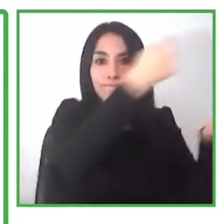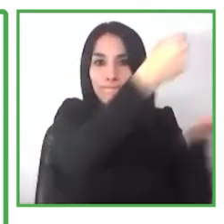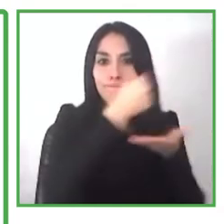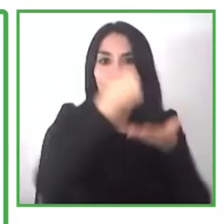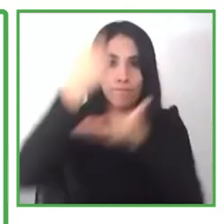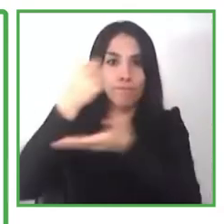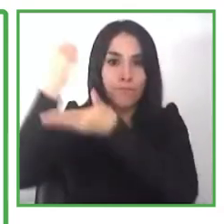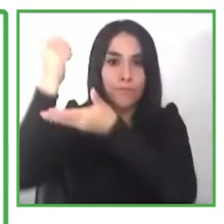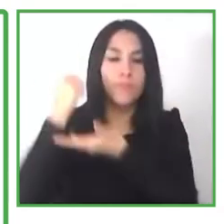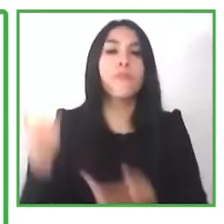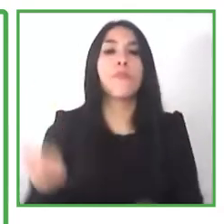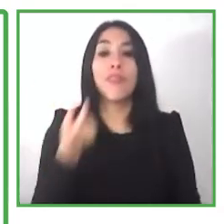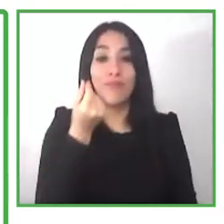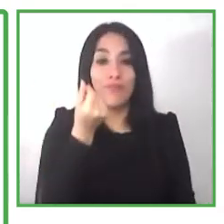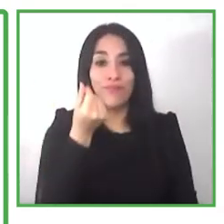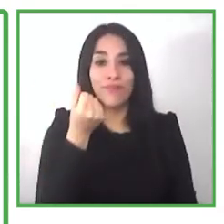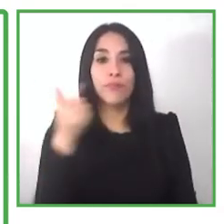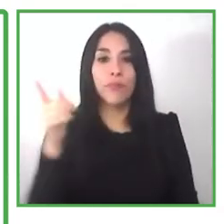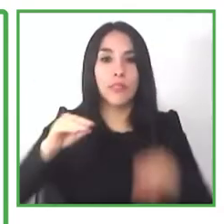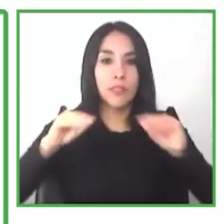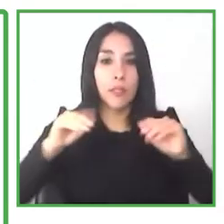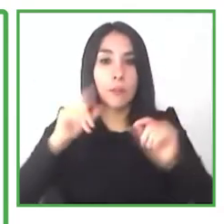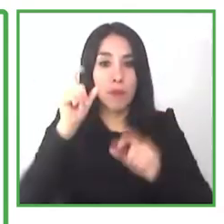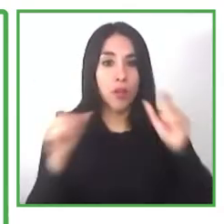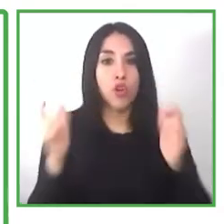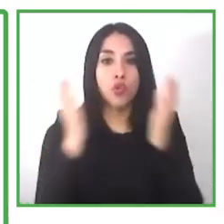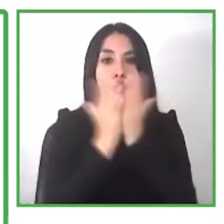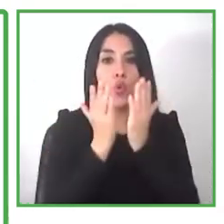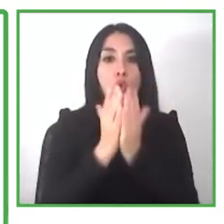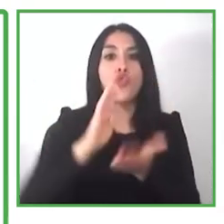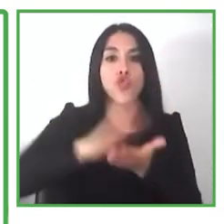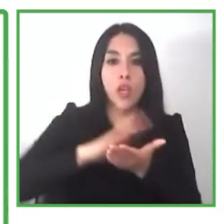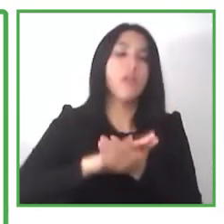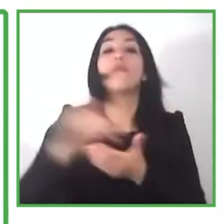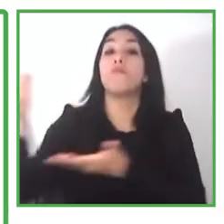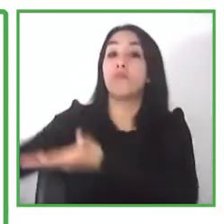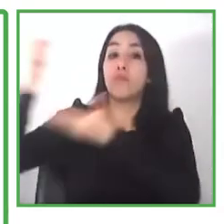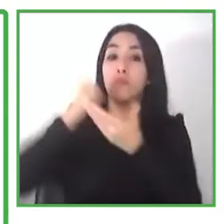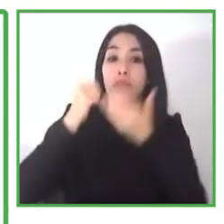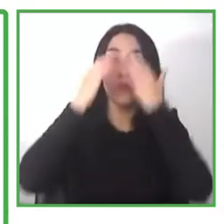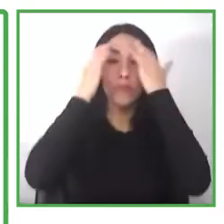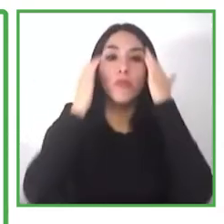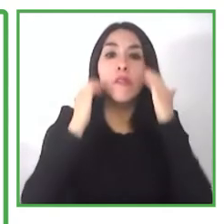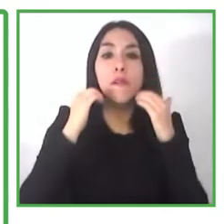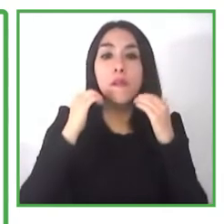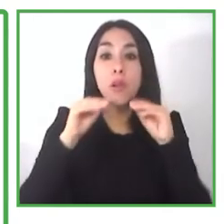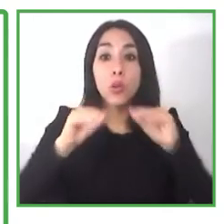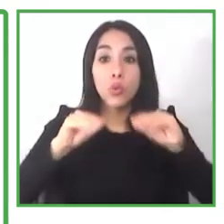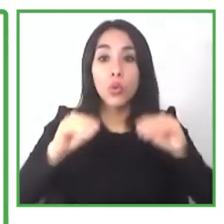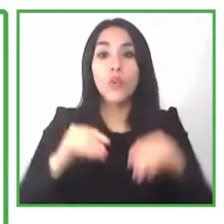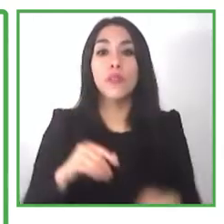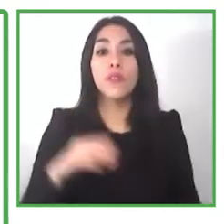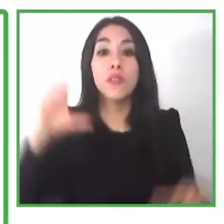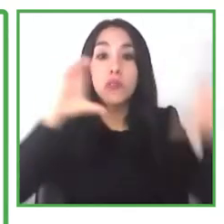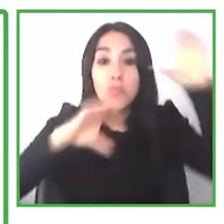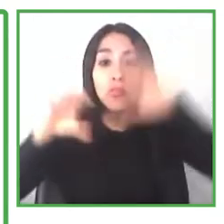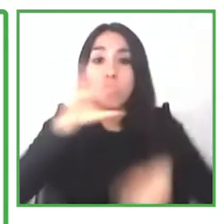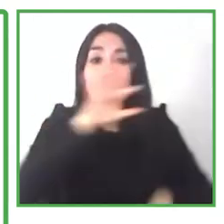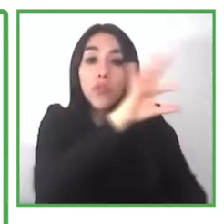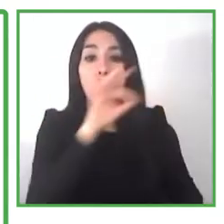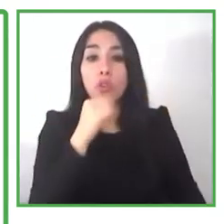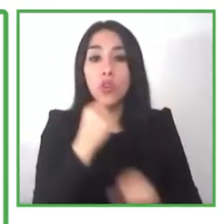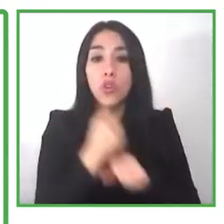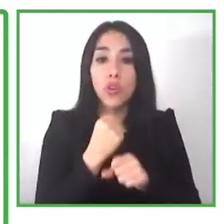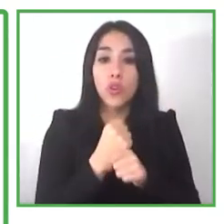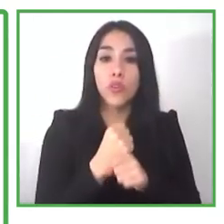temporary work while we continue to seek full-time employment for them because we don't want them to be sitting at home in